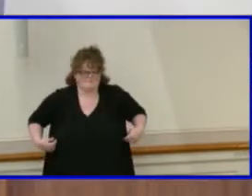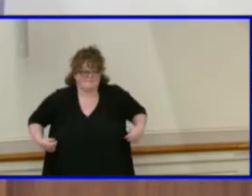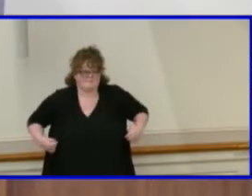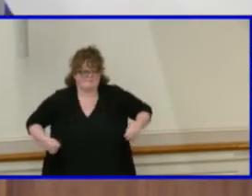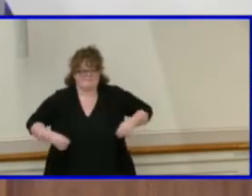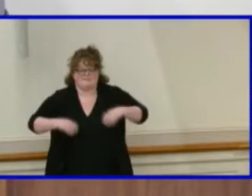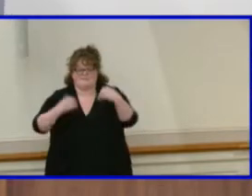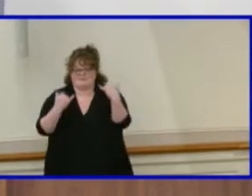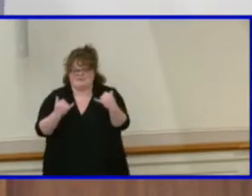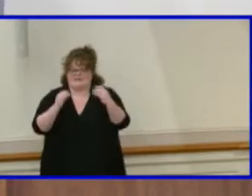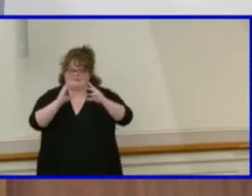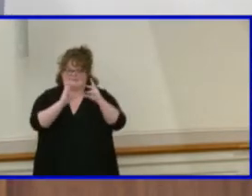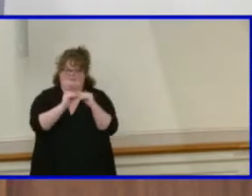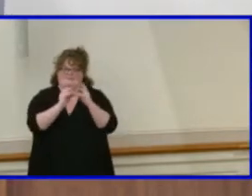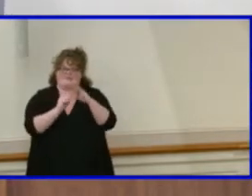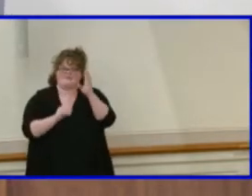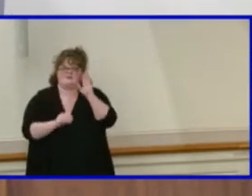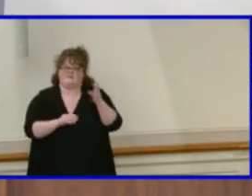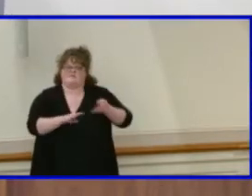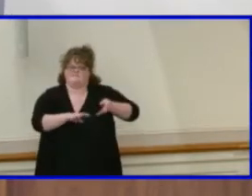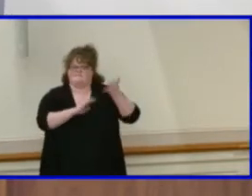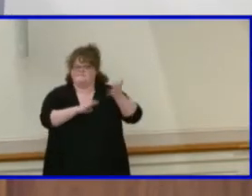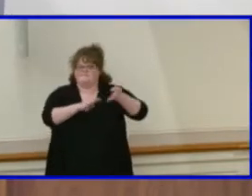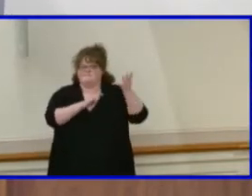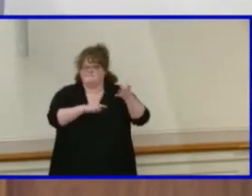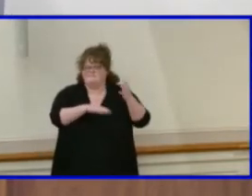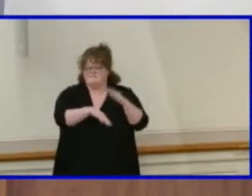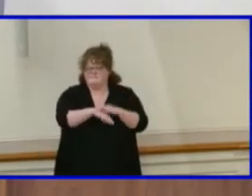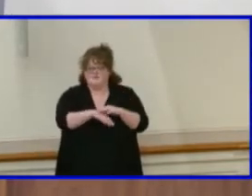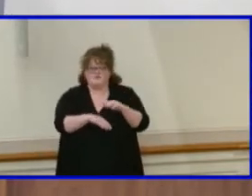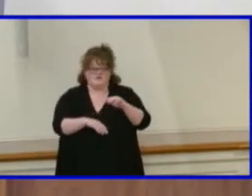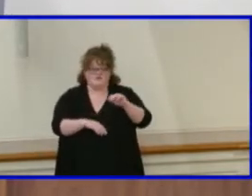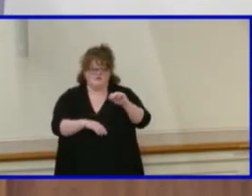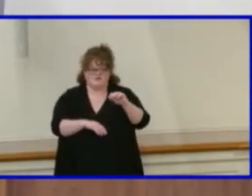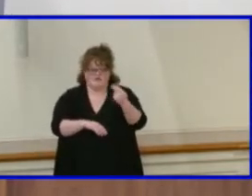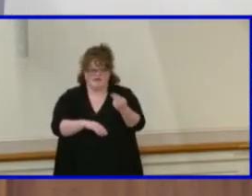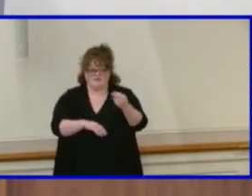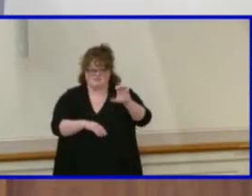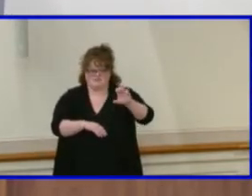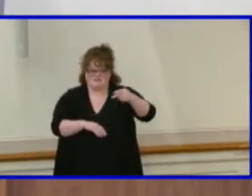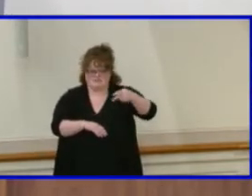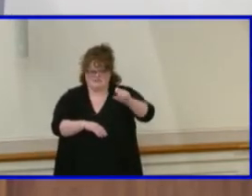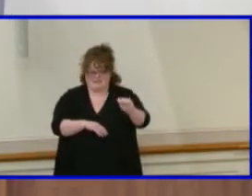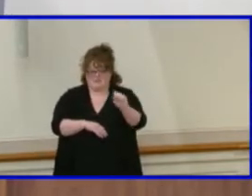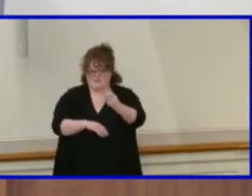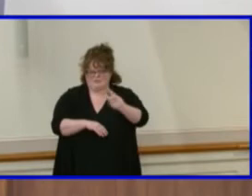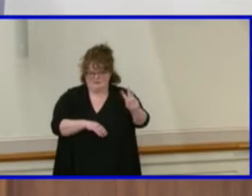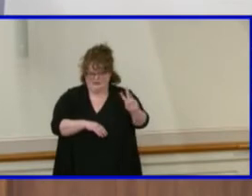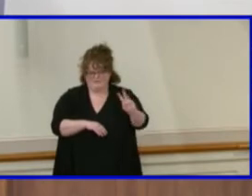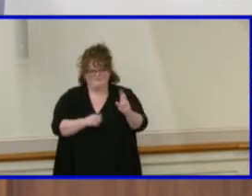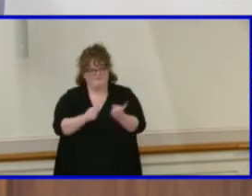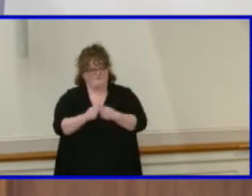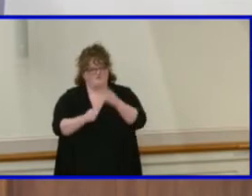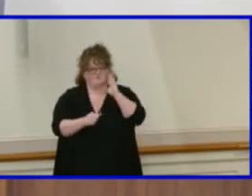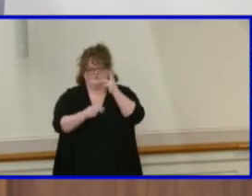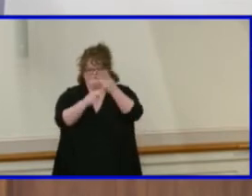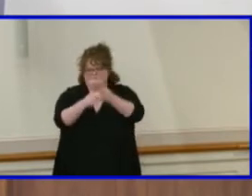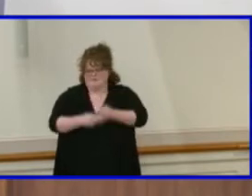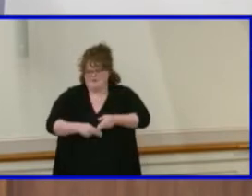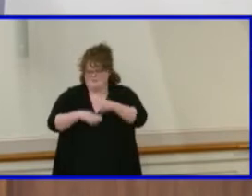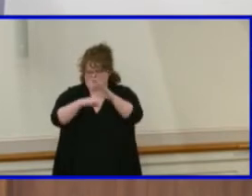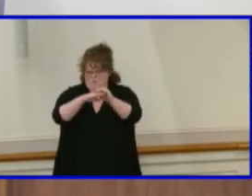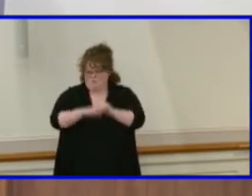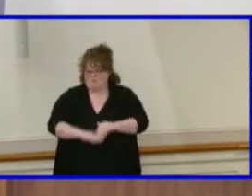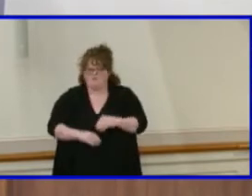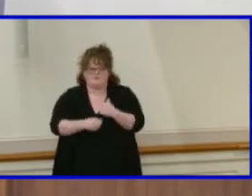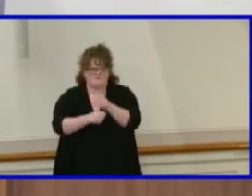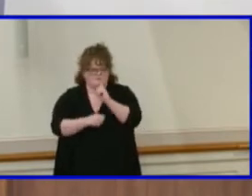being live streamed on HCPS website. We'll begin our meeting with the roll call. When I call